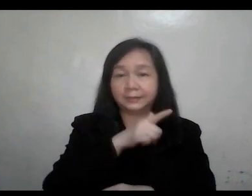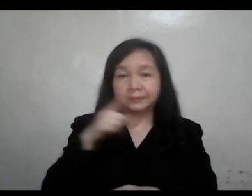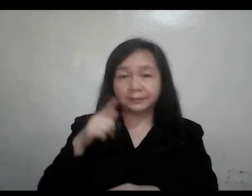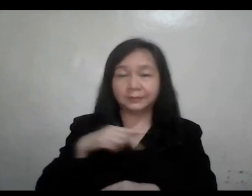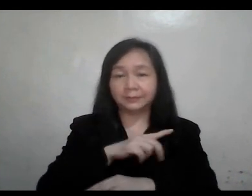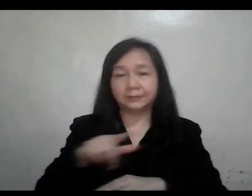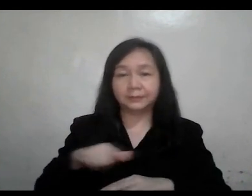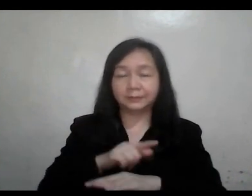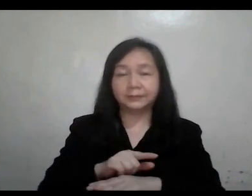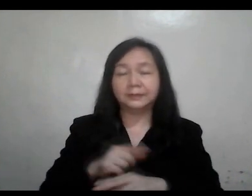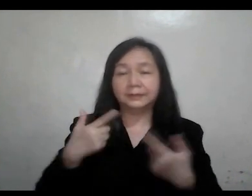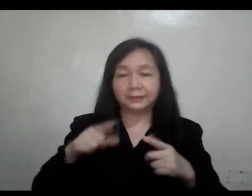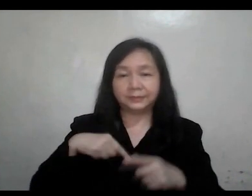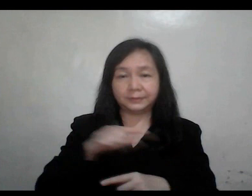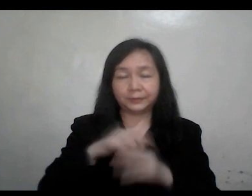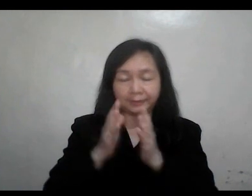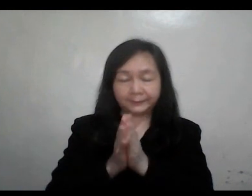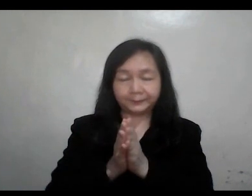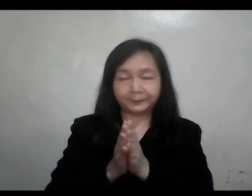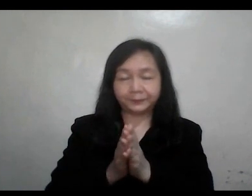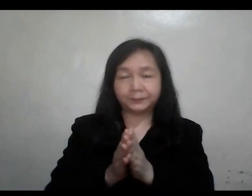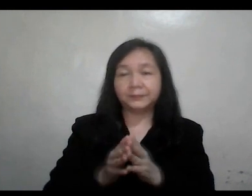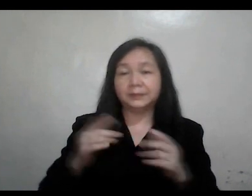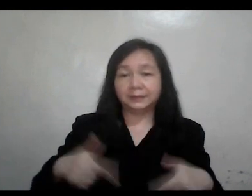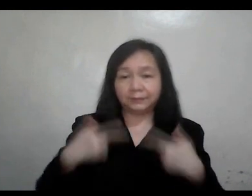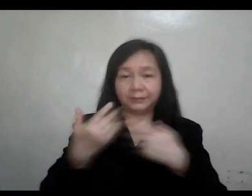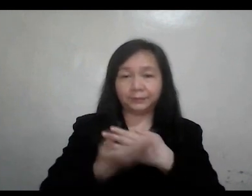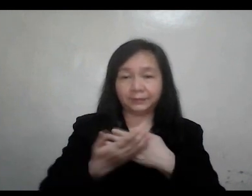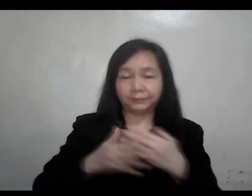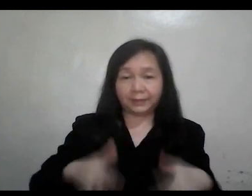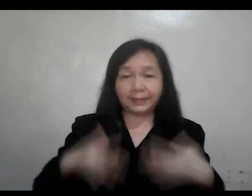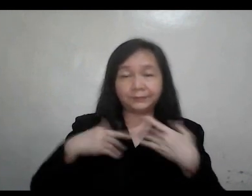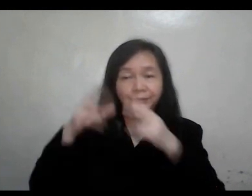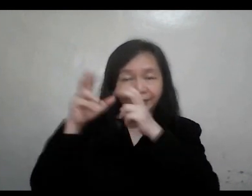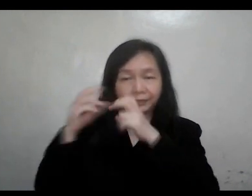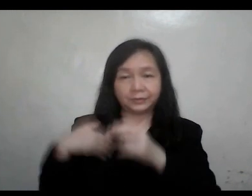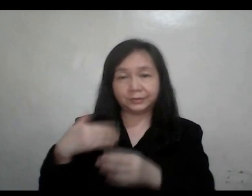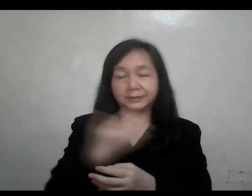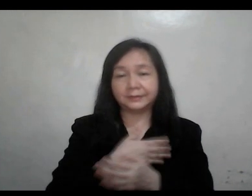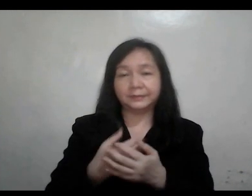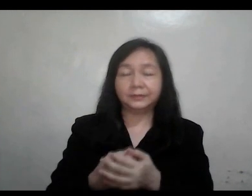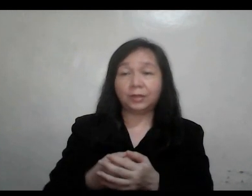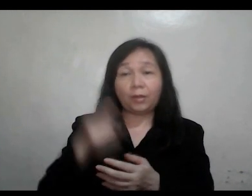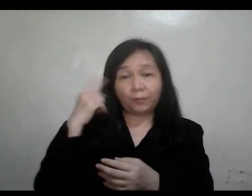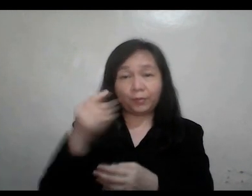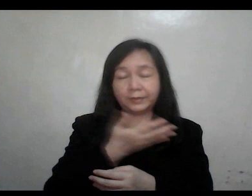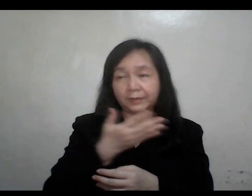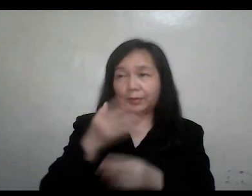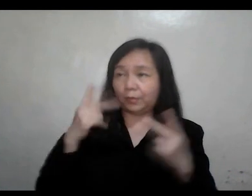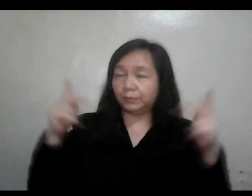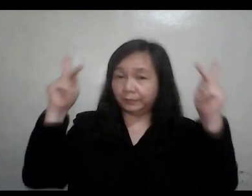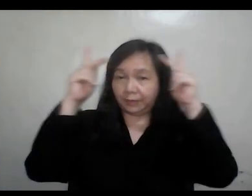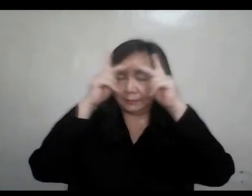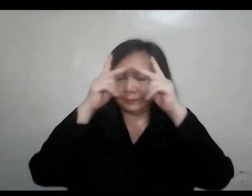the desert. Let us pray. Living Bread of Life, hear us. For the Holy